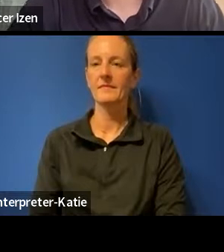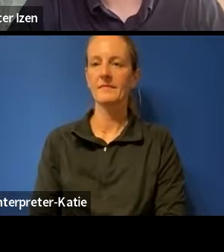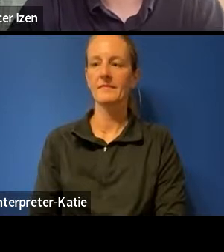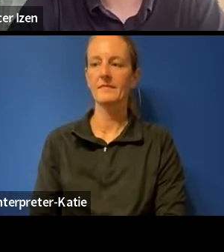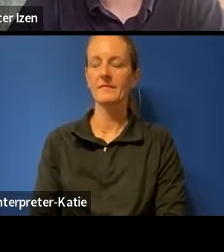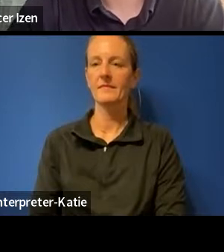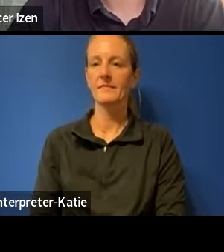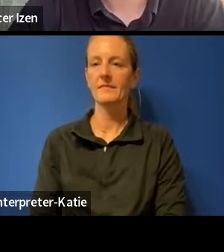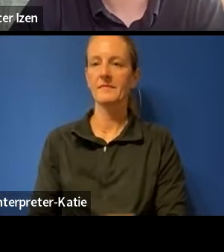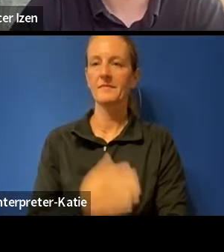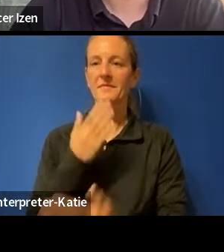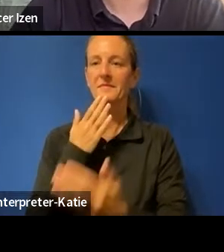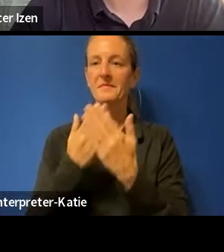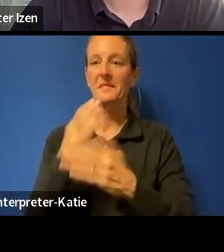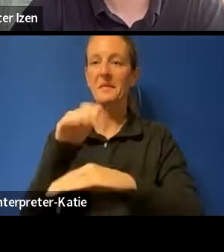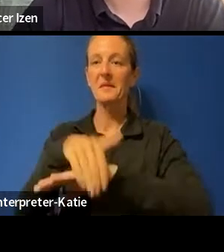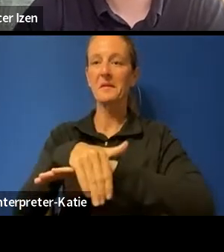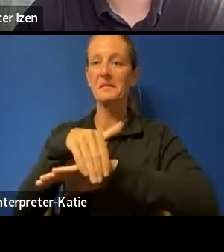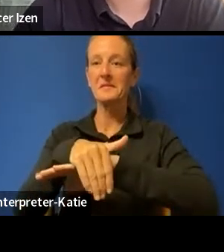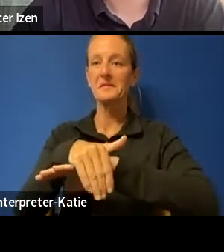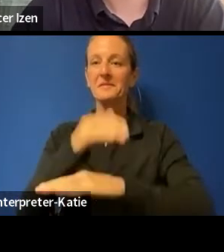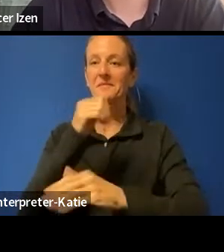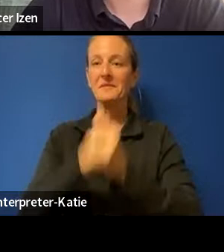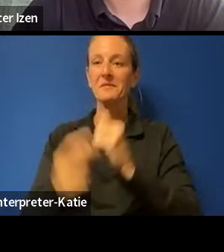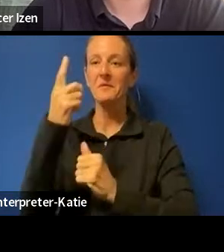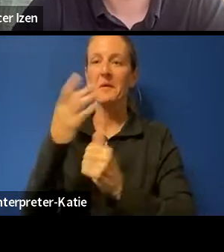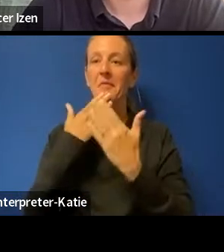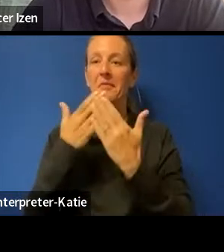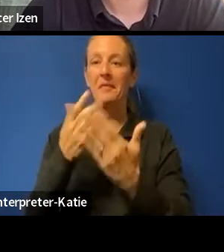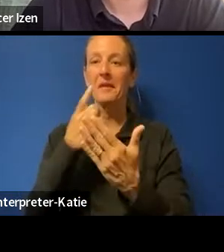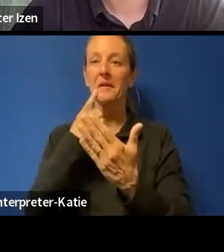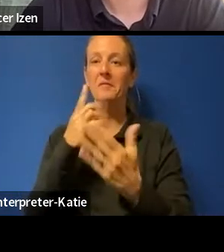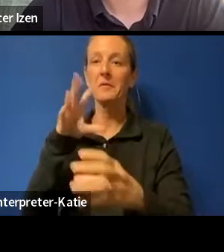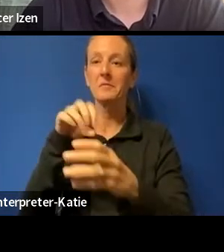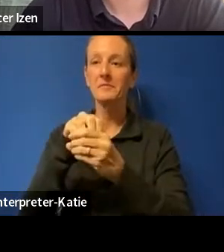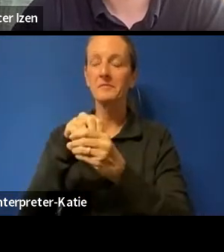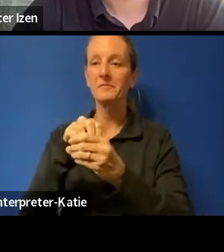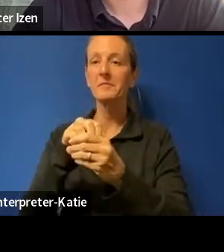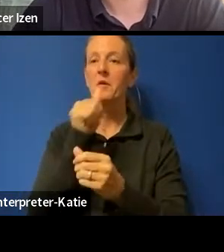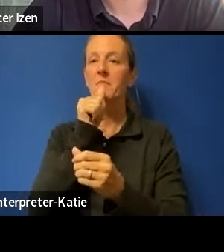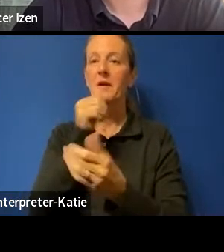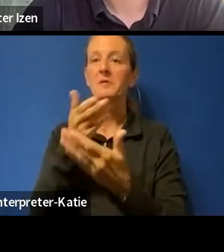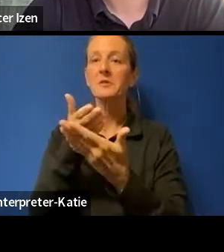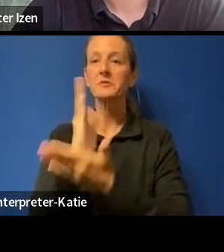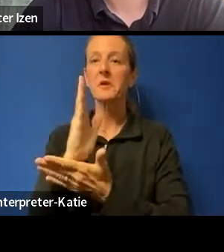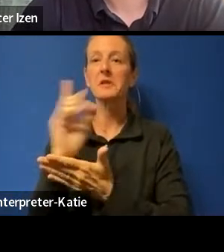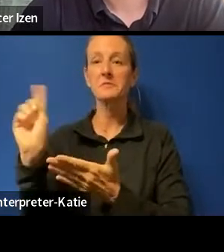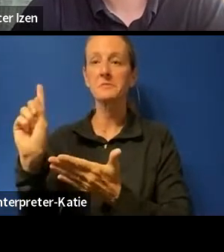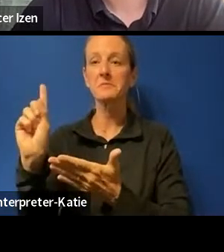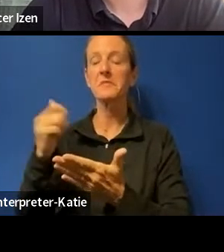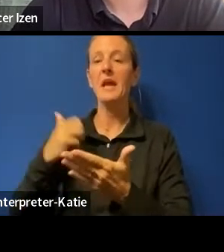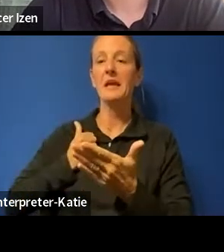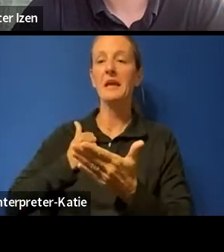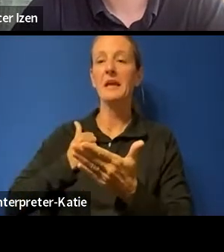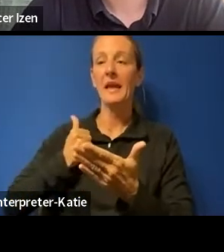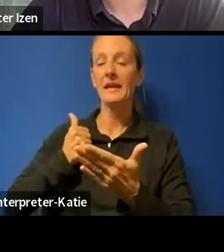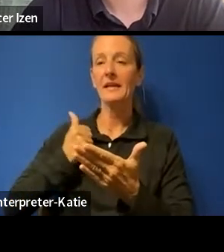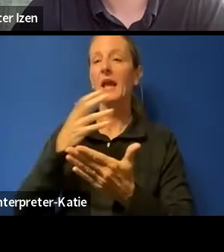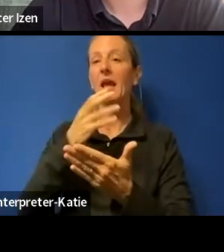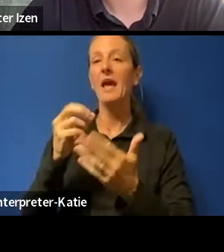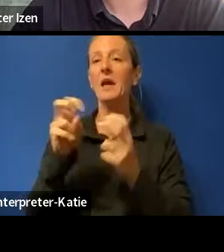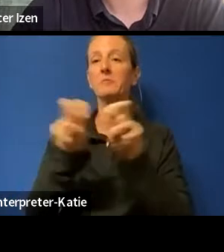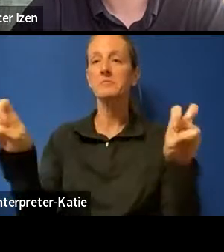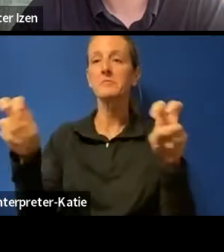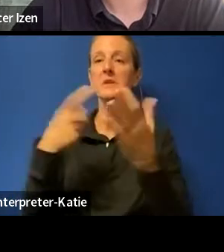Good evening, everyone, and thank you for joining us. Welcome to Privacy Rights in Canada, a panel discussion on privacy rights and